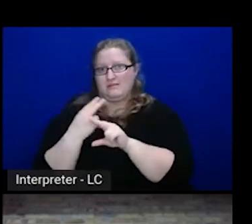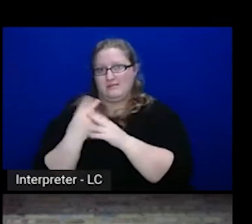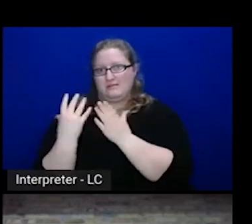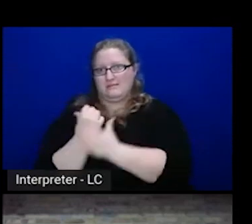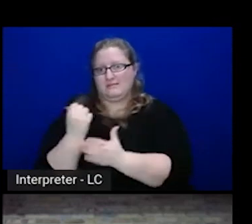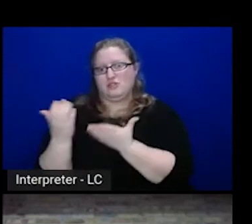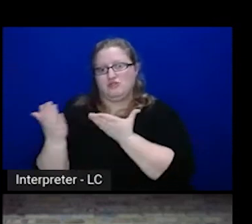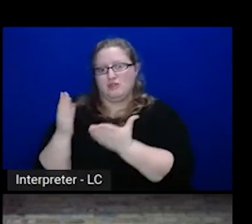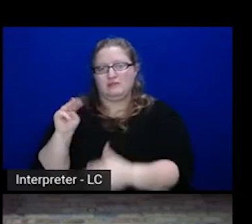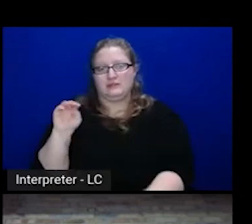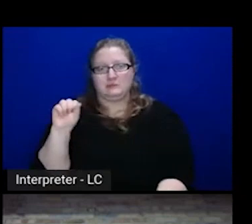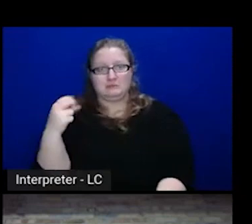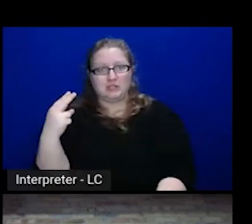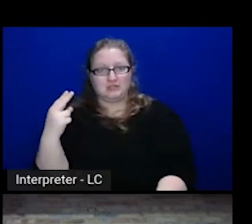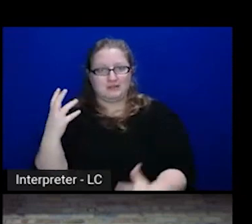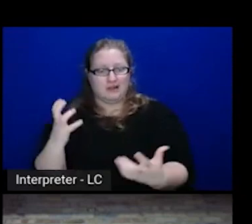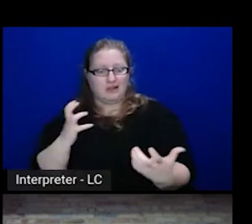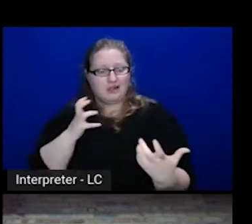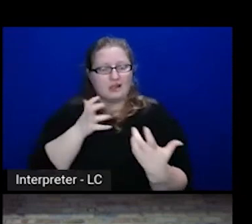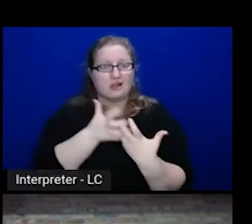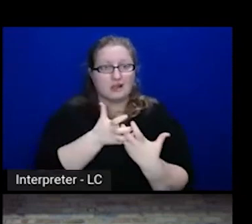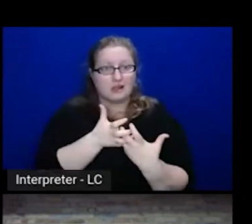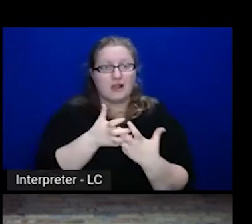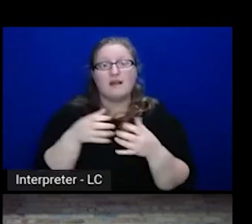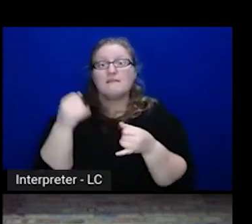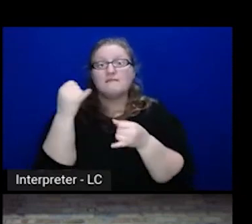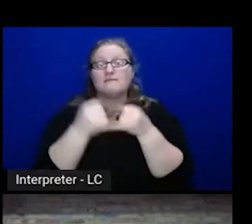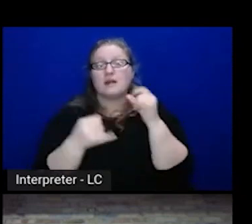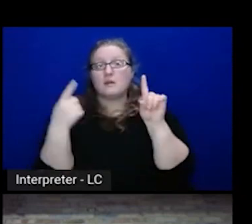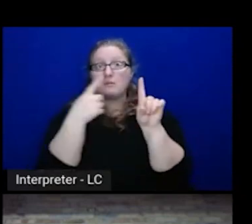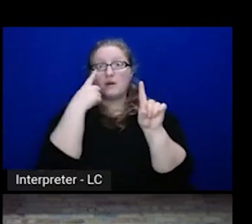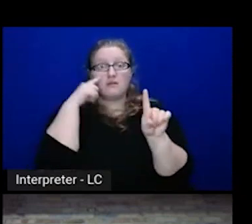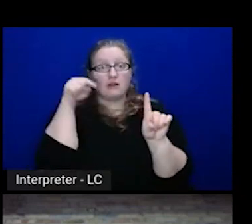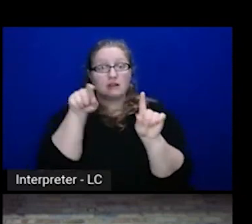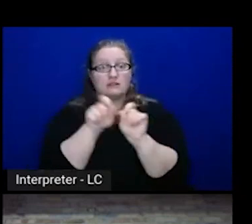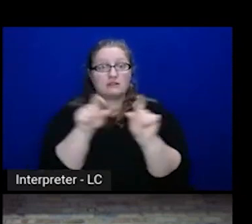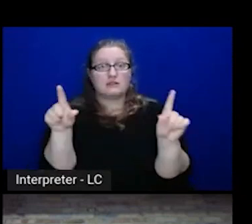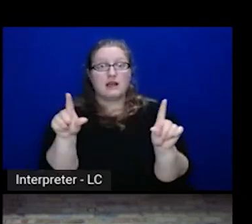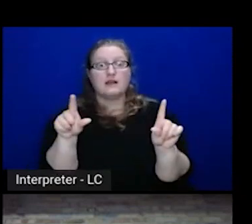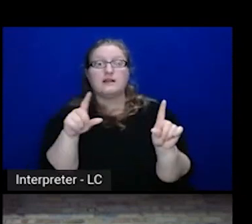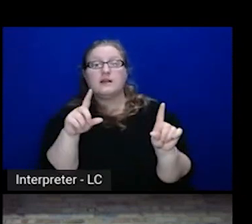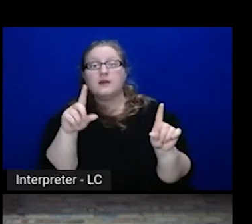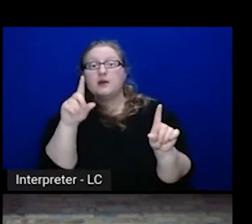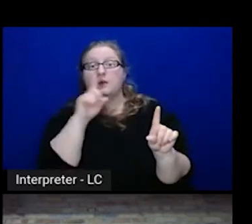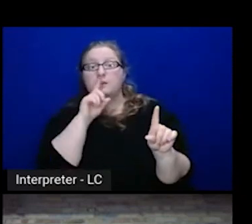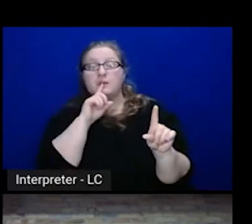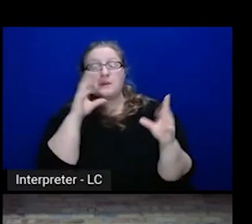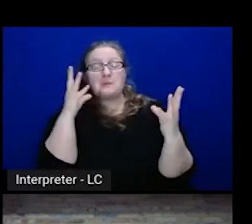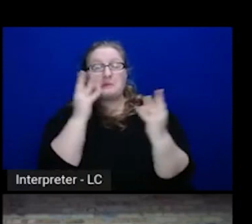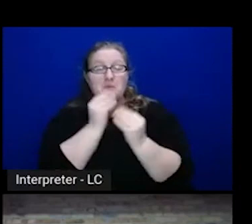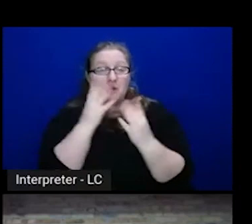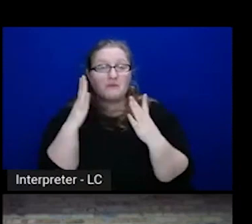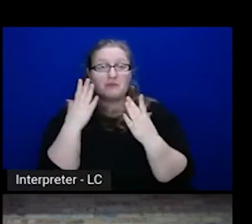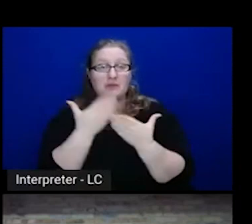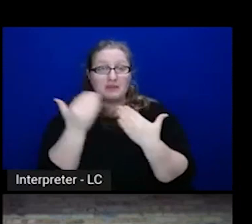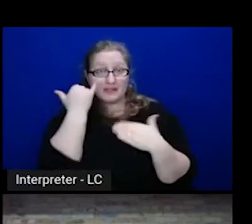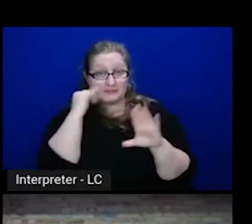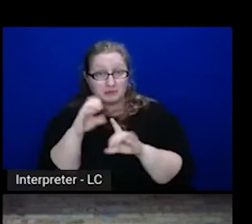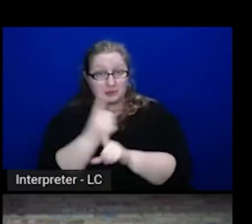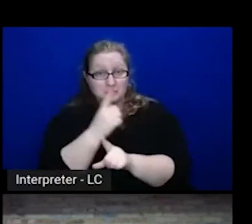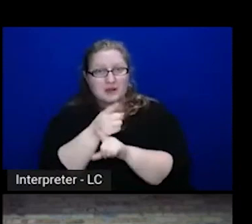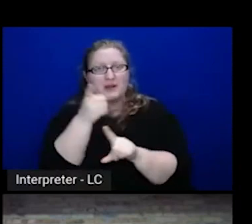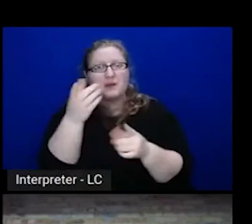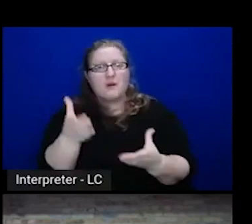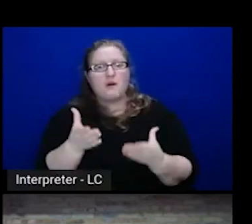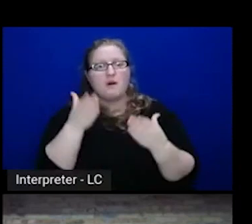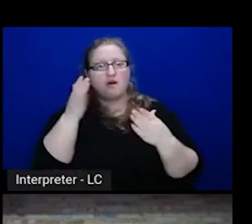And the final point on this slide I want to make, the beauty with service mesh when we are doing this right, you're offering these bullet points they have